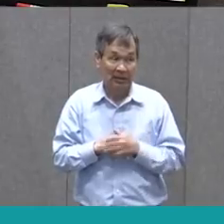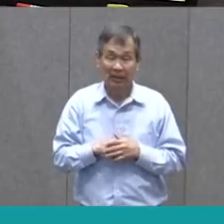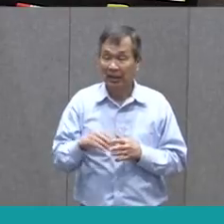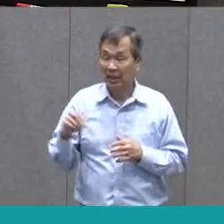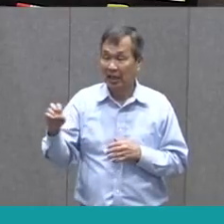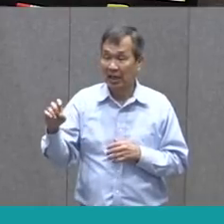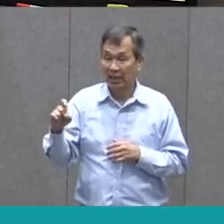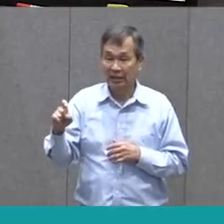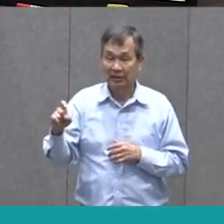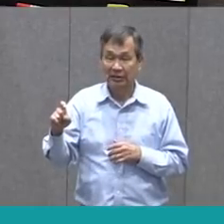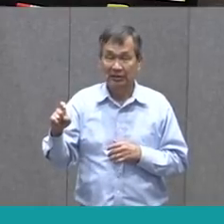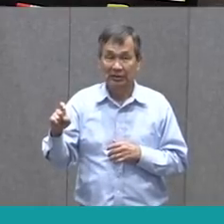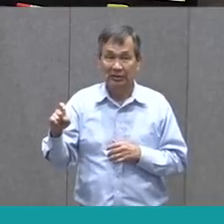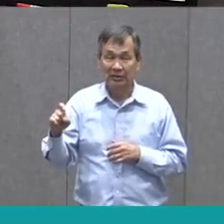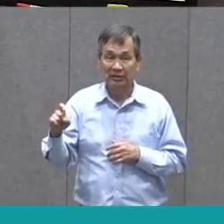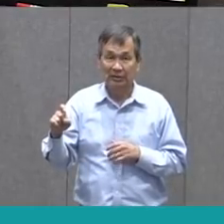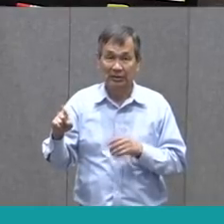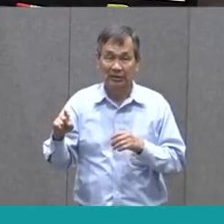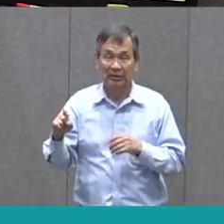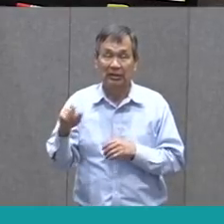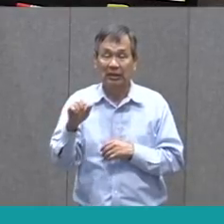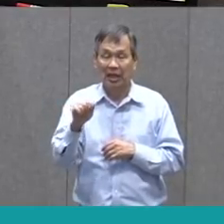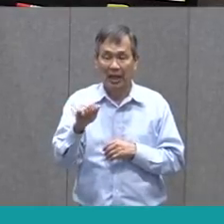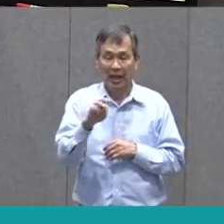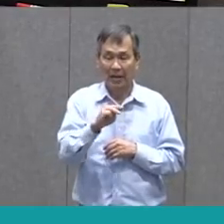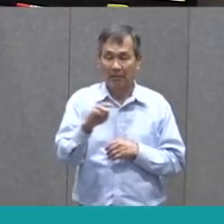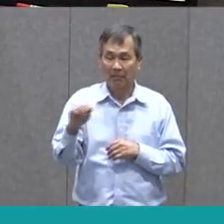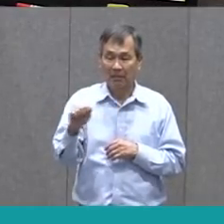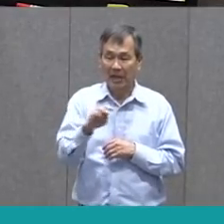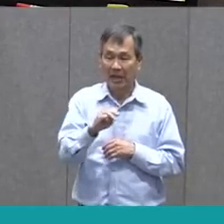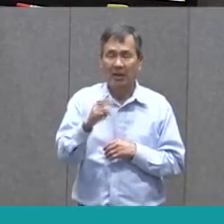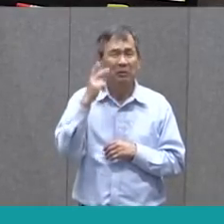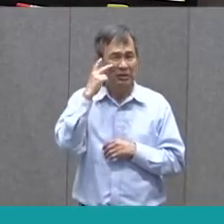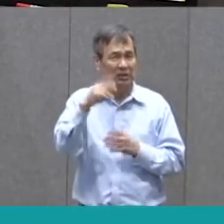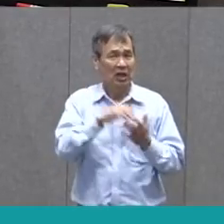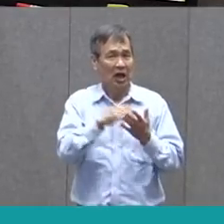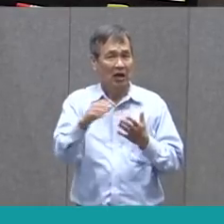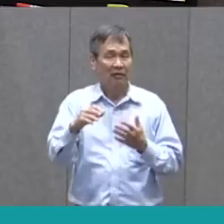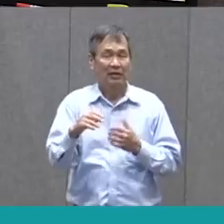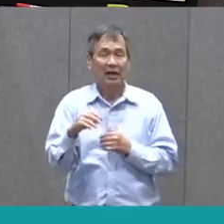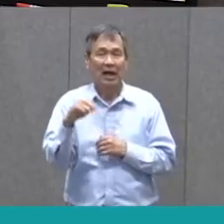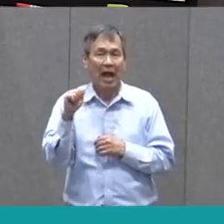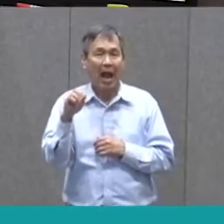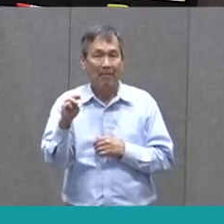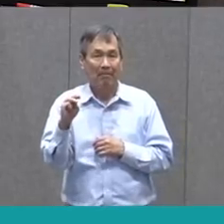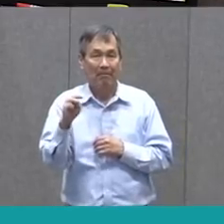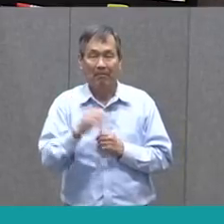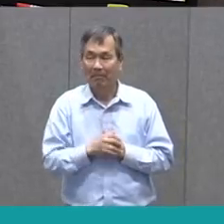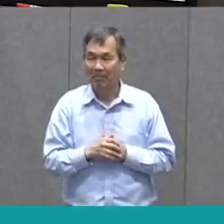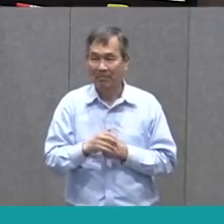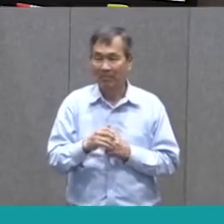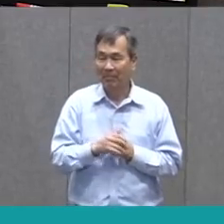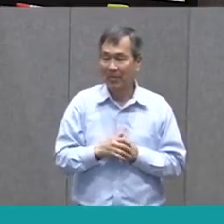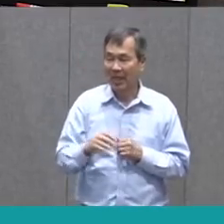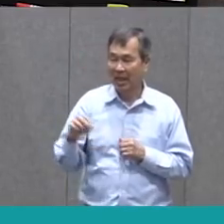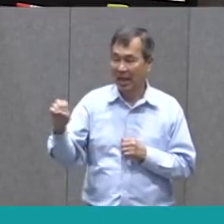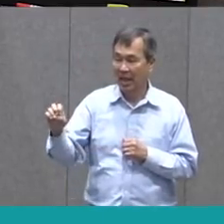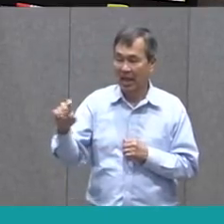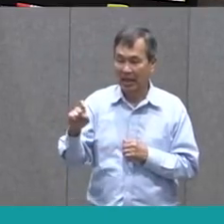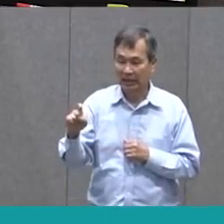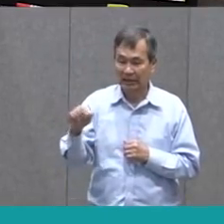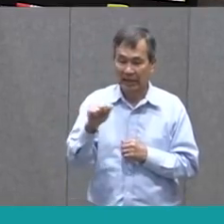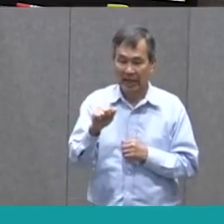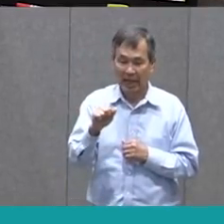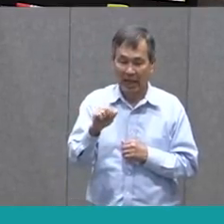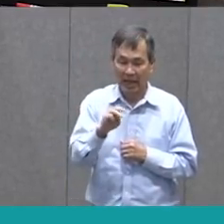And then I see A and M. I see those letters together a lot when I'm reading. And they make the sound am. Ex-am.